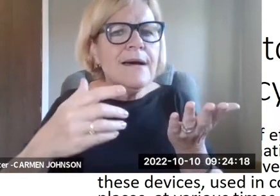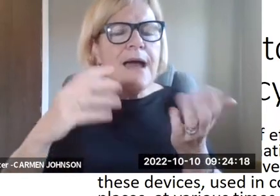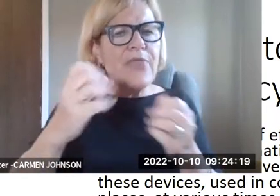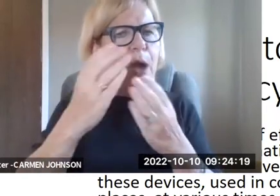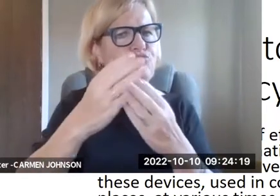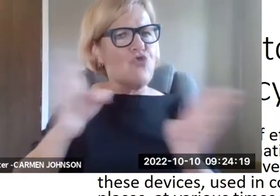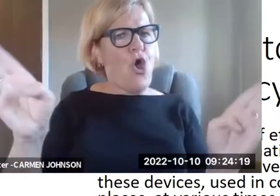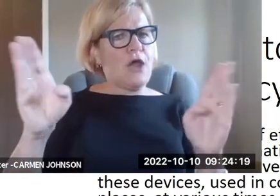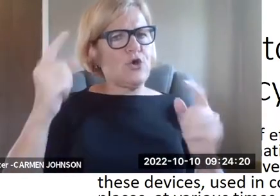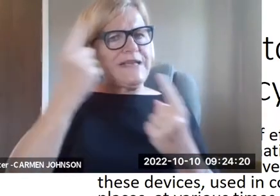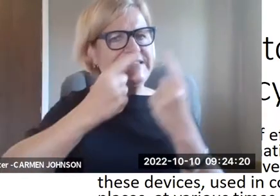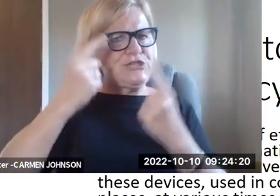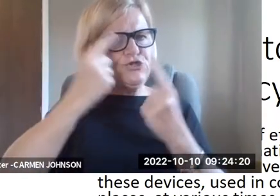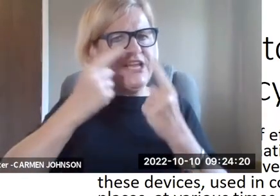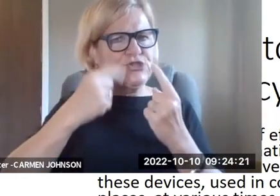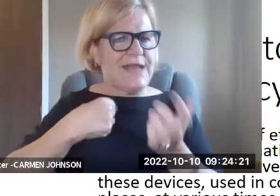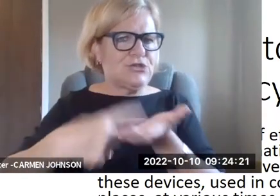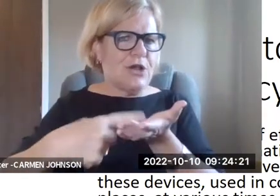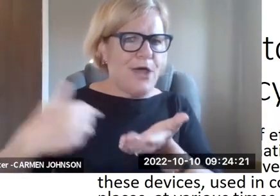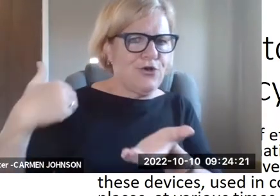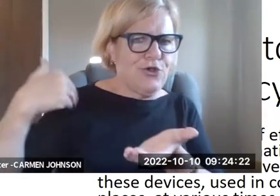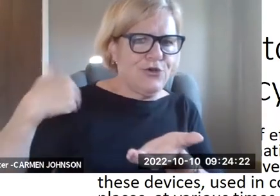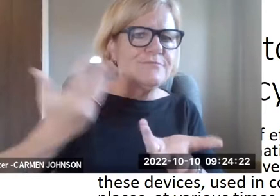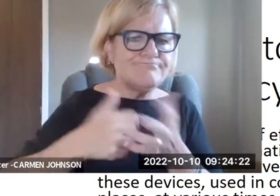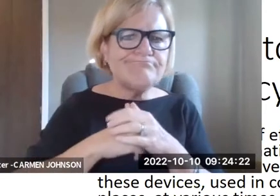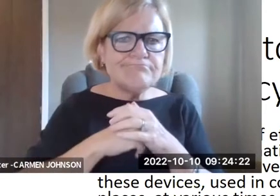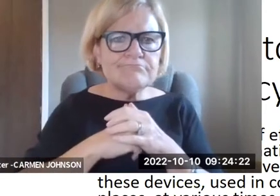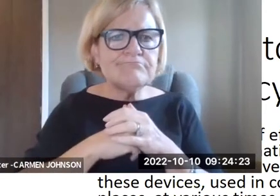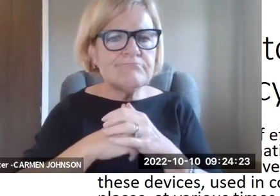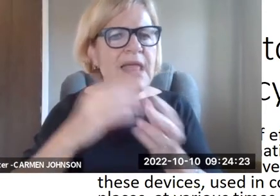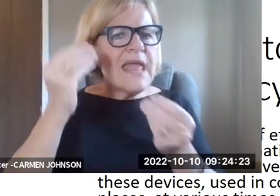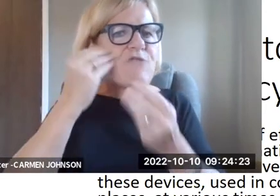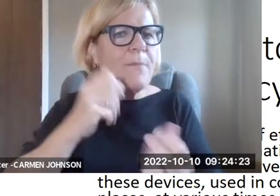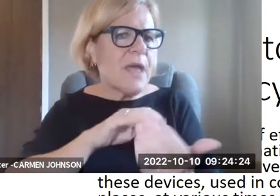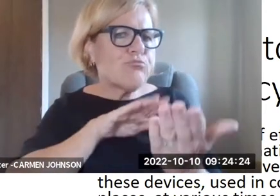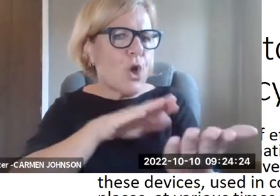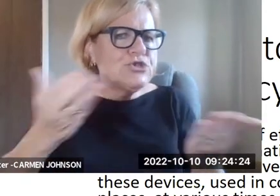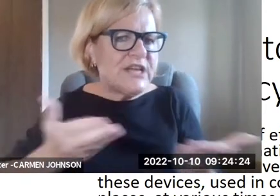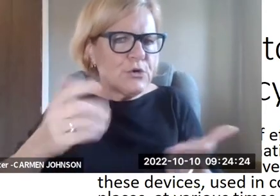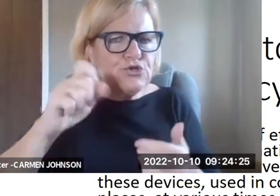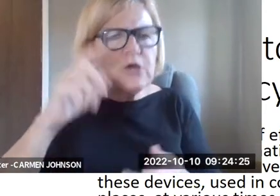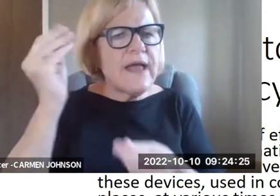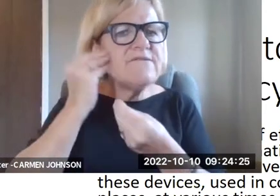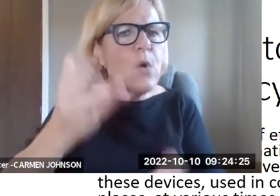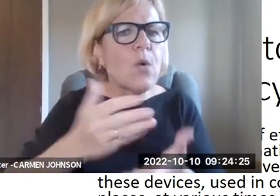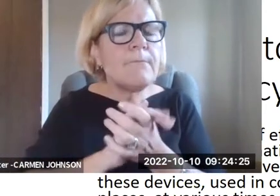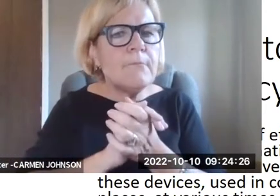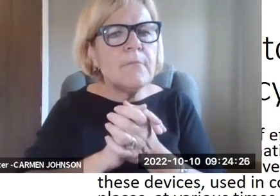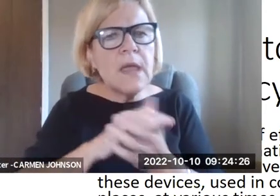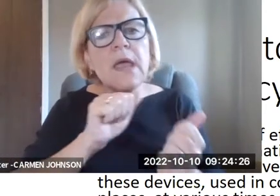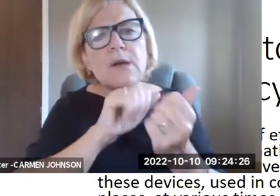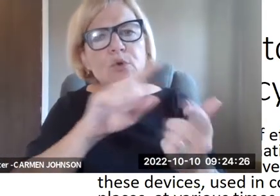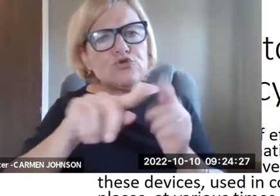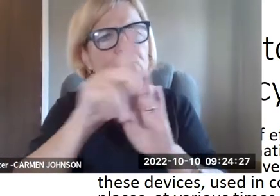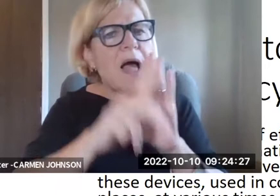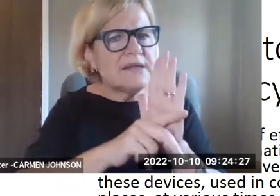we decided to focus on one policy to give you an example of how some of those broader considerations that I talked about